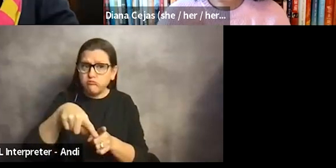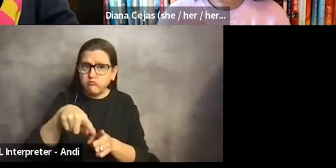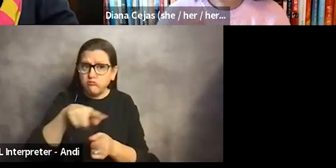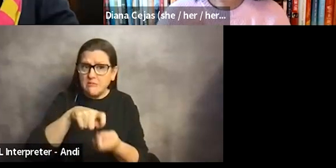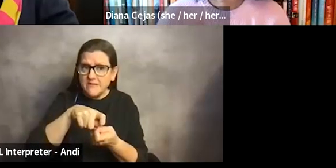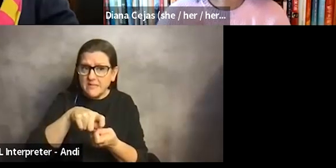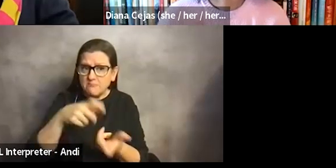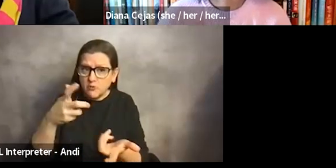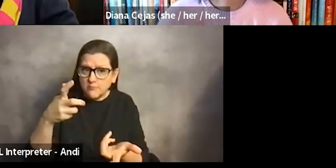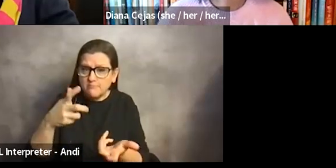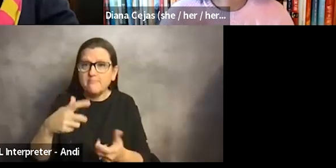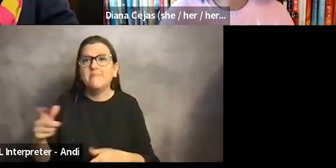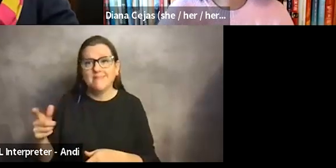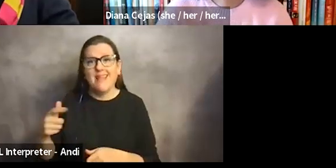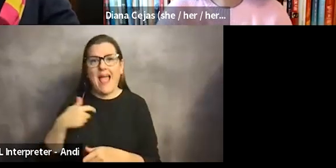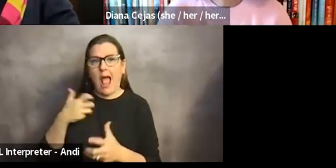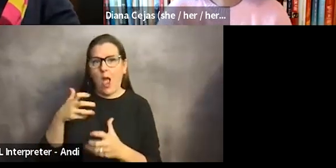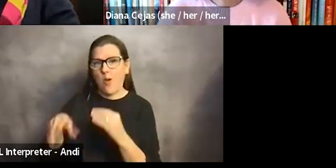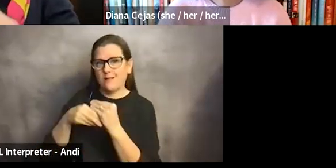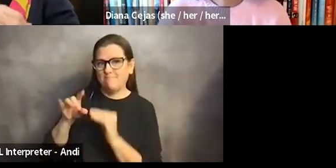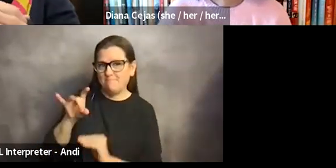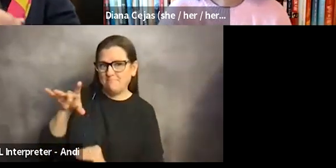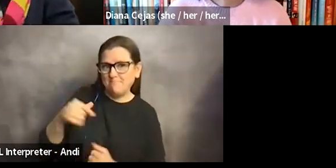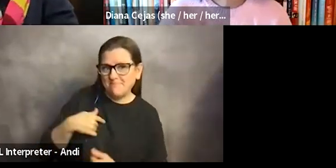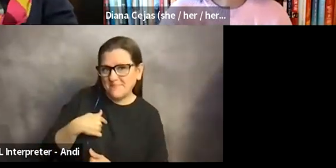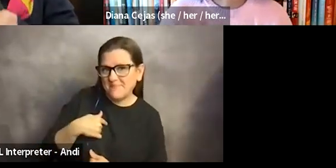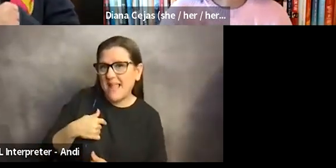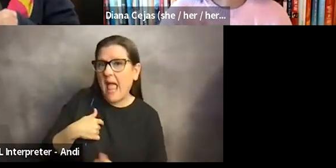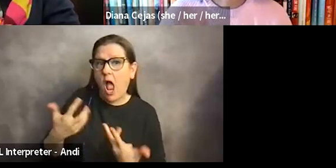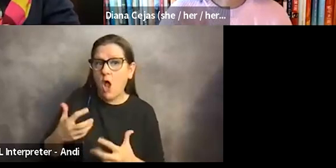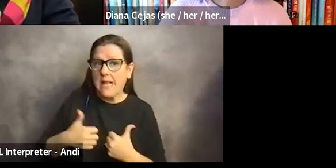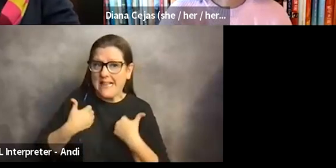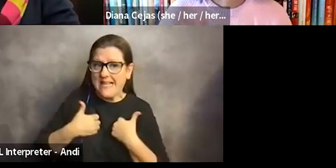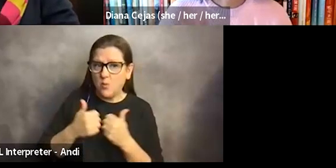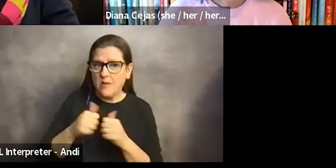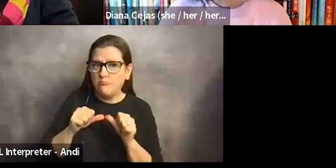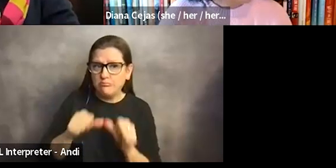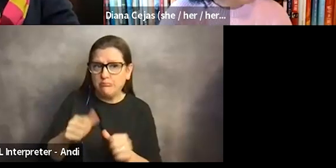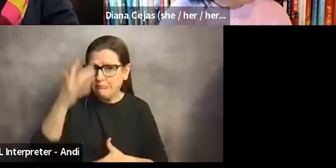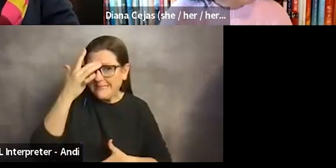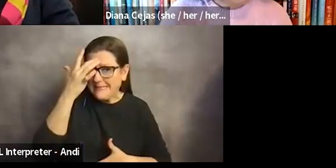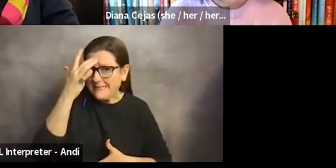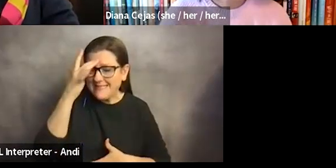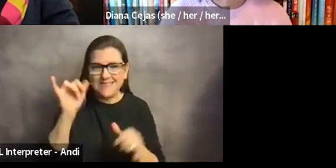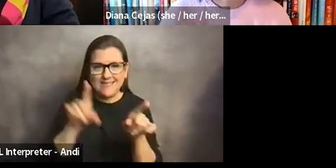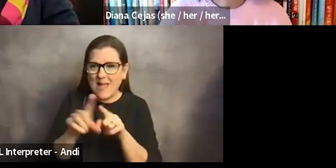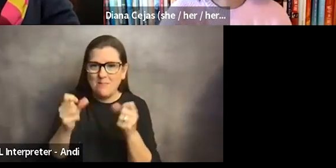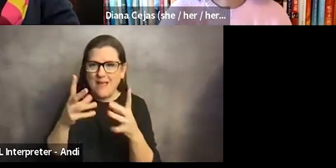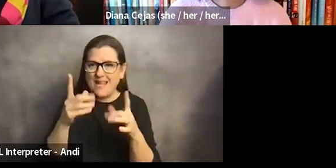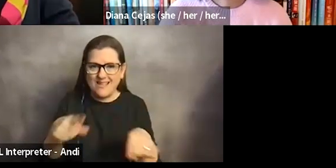Um, so I'm going to chime in on that one. You know, I had already been living with chronic illness, um, like many of my, um,